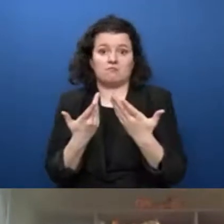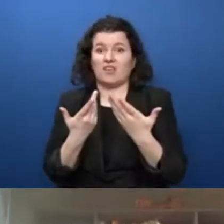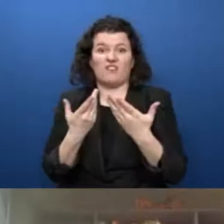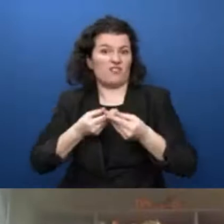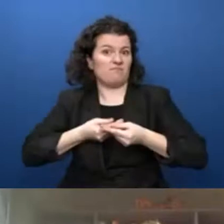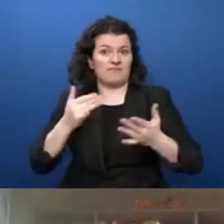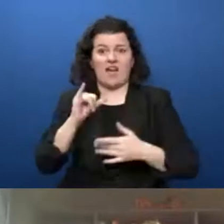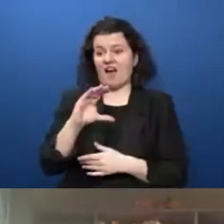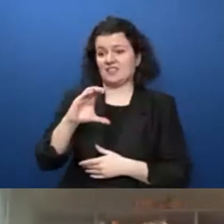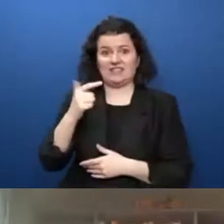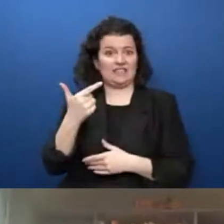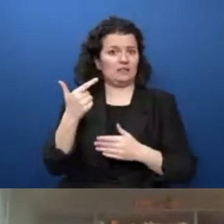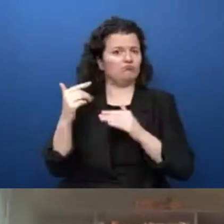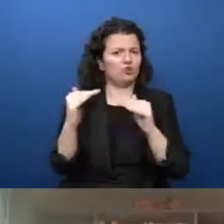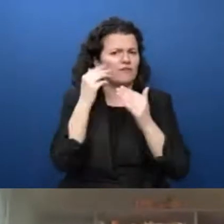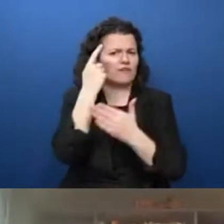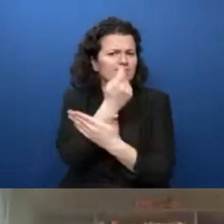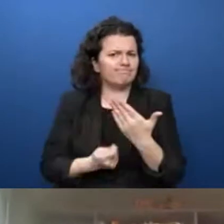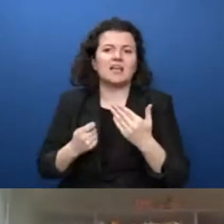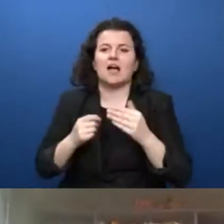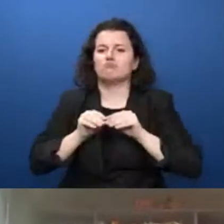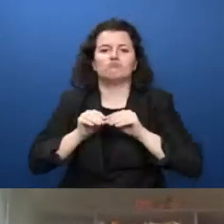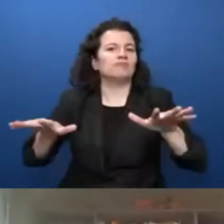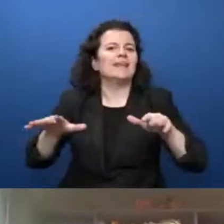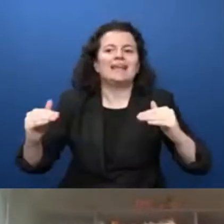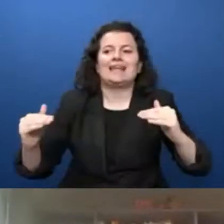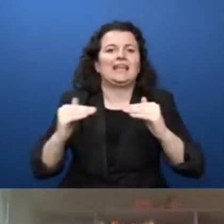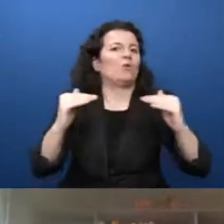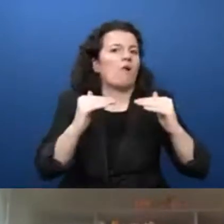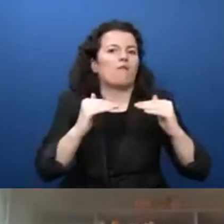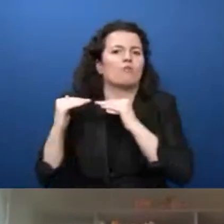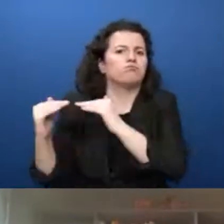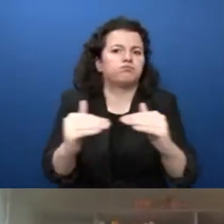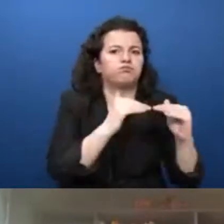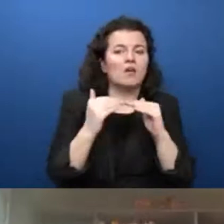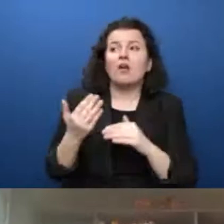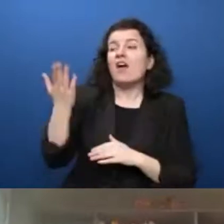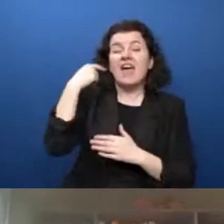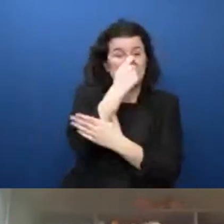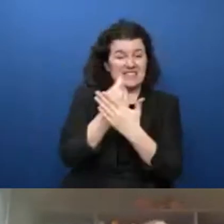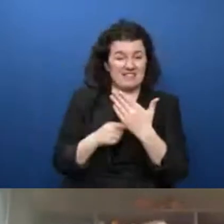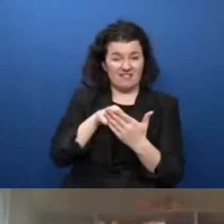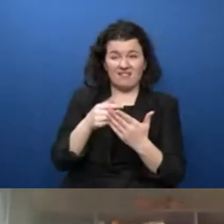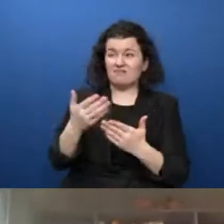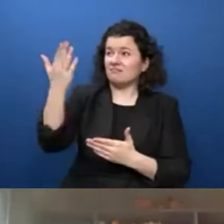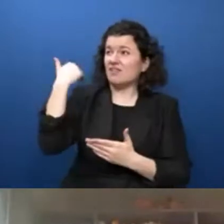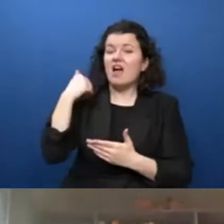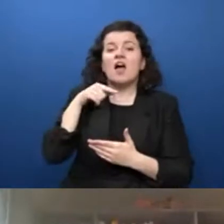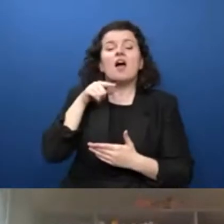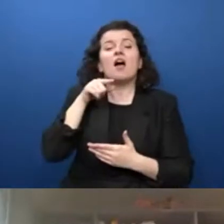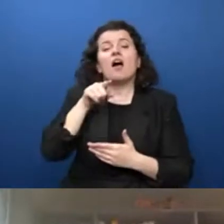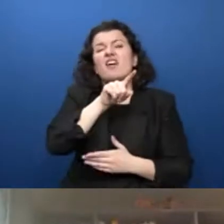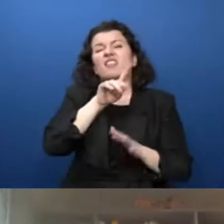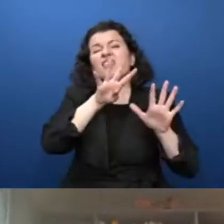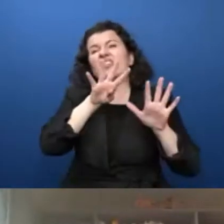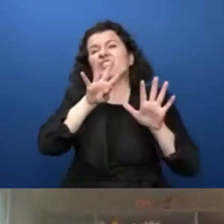equally. It started back in the 90s, but it has spread all over the planet. The UN has even mainstreamed universal design in